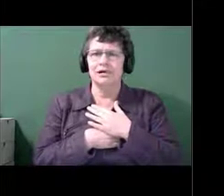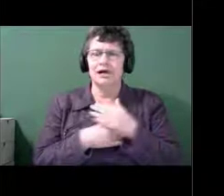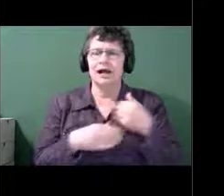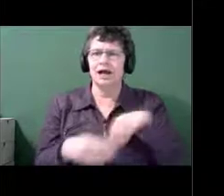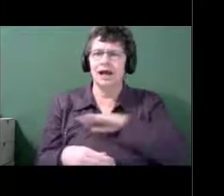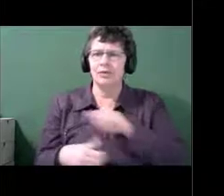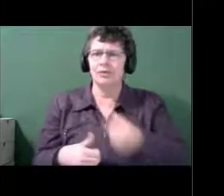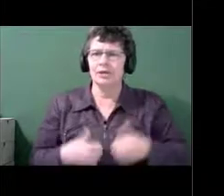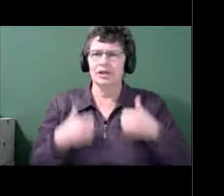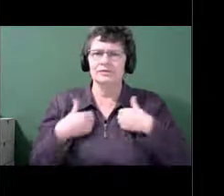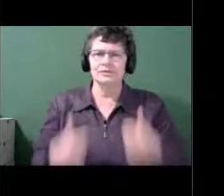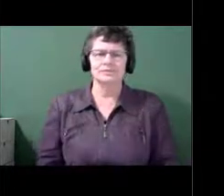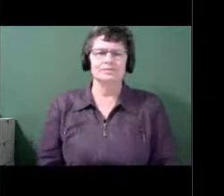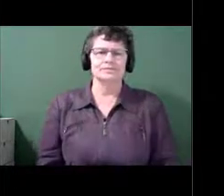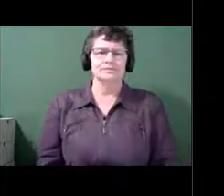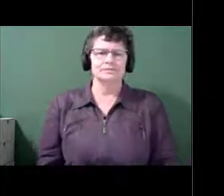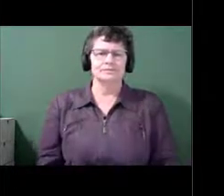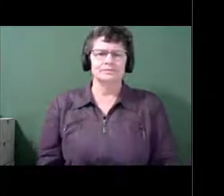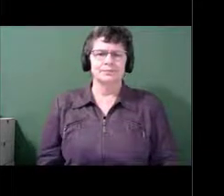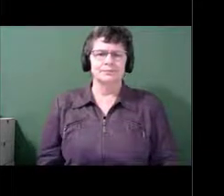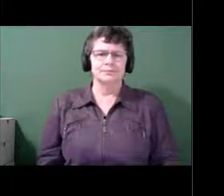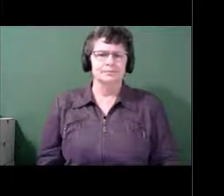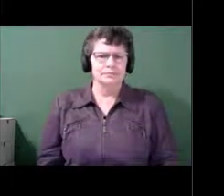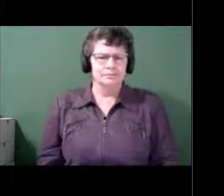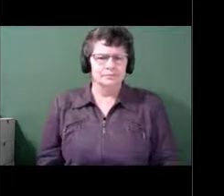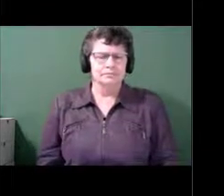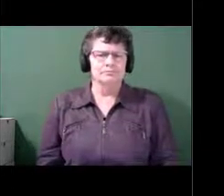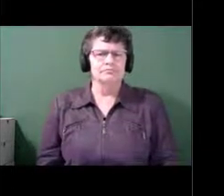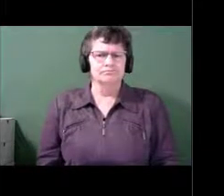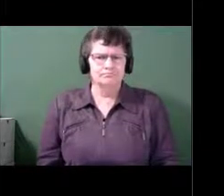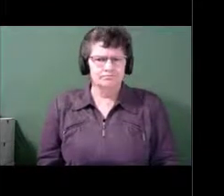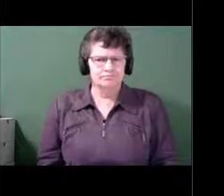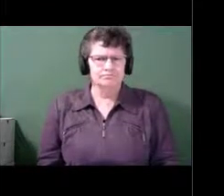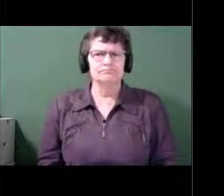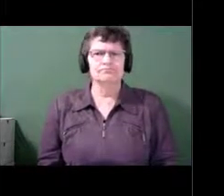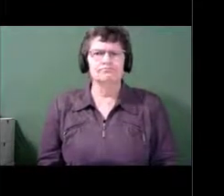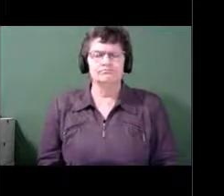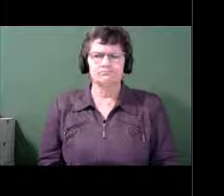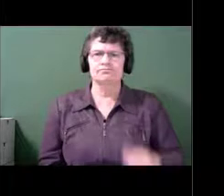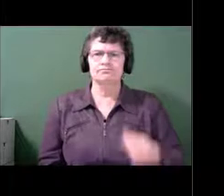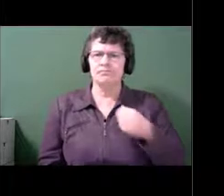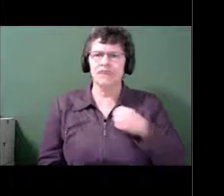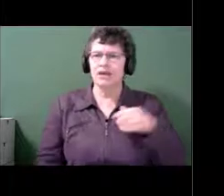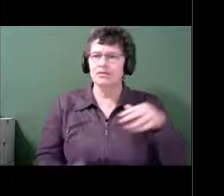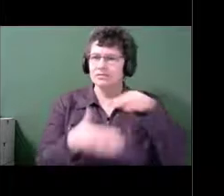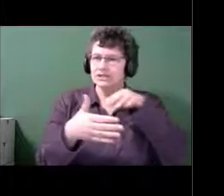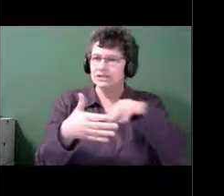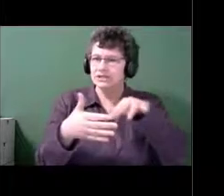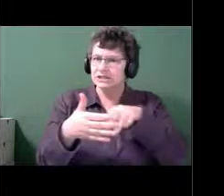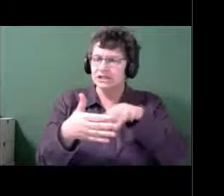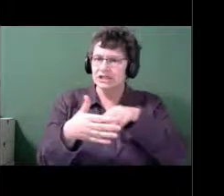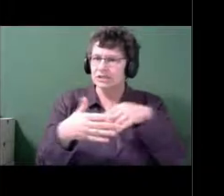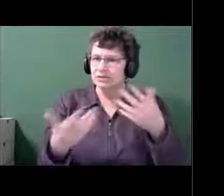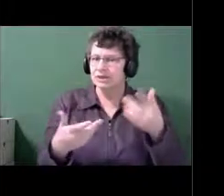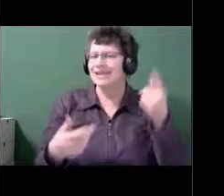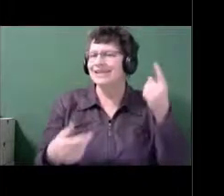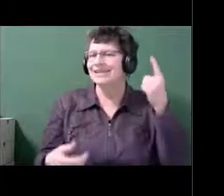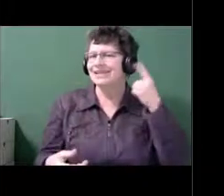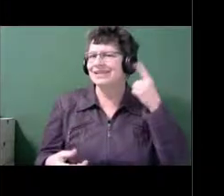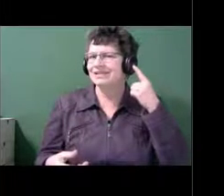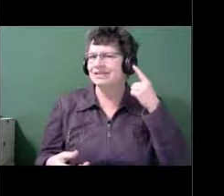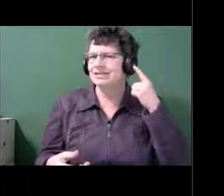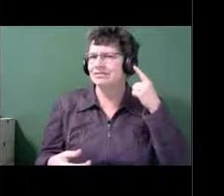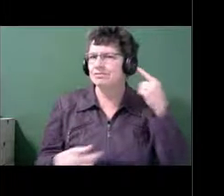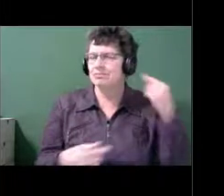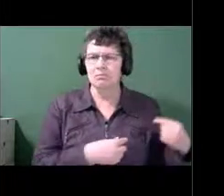So I would say, you know, I have studied hearing for the last 40 years and I feel that's